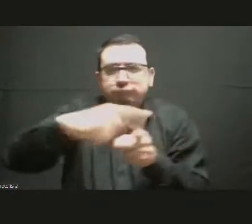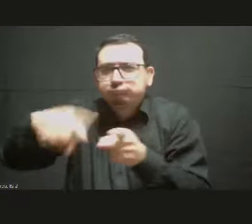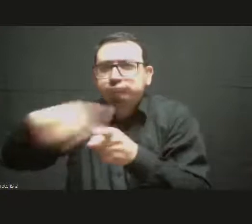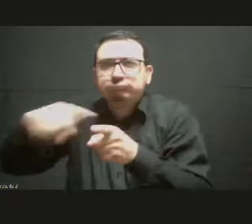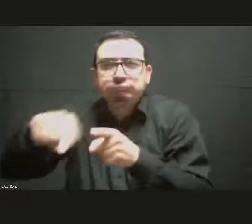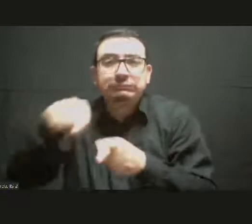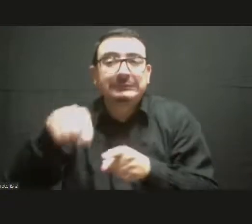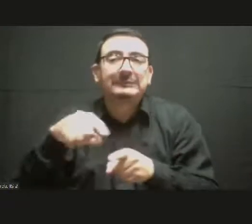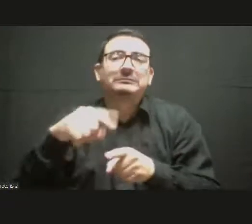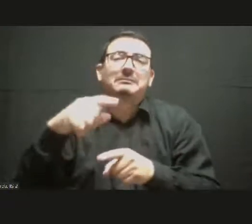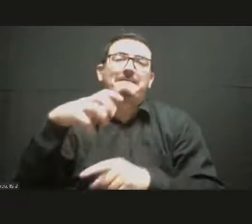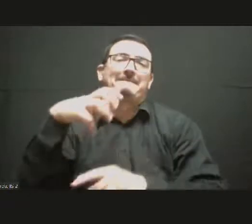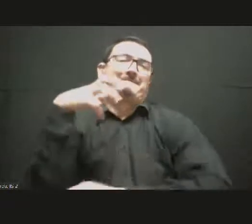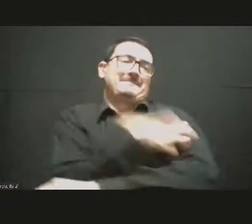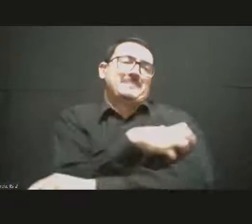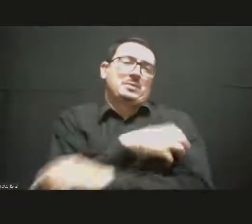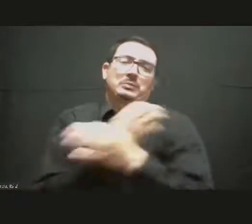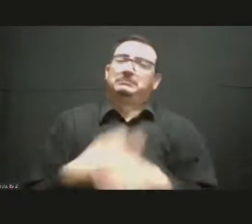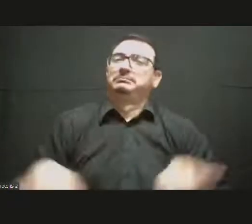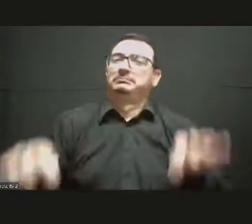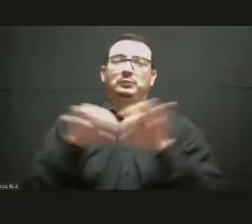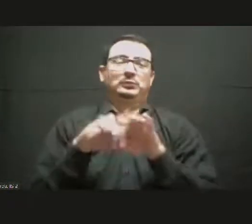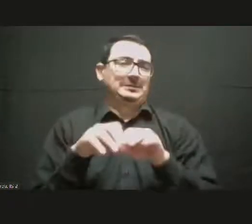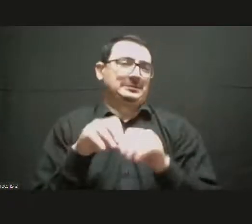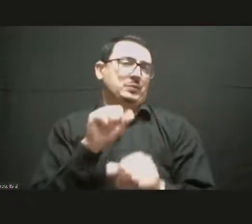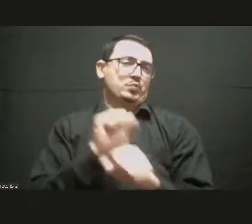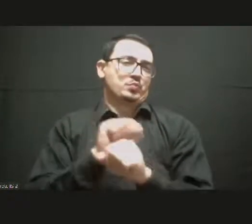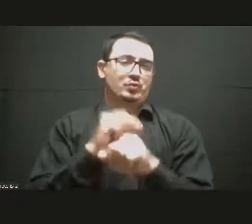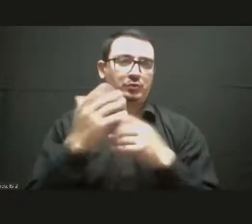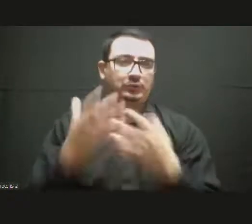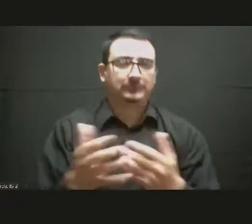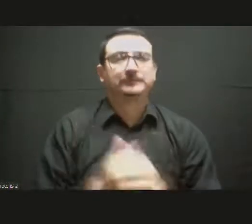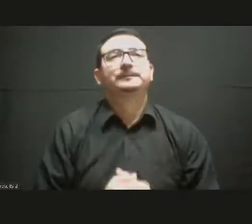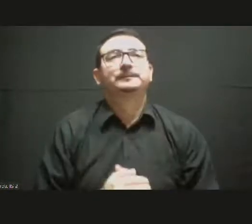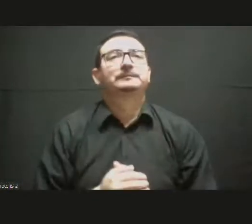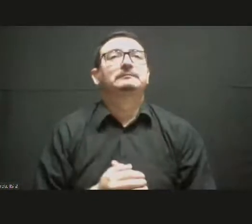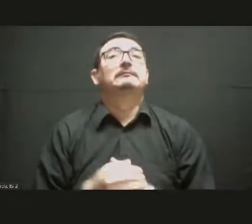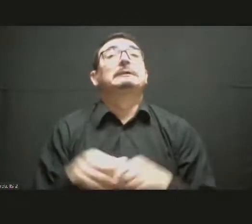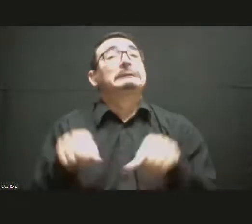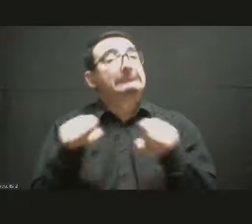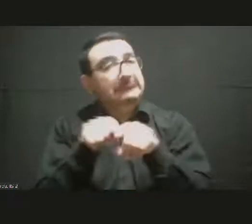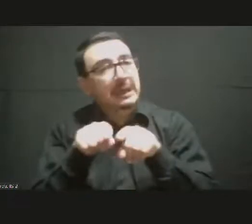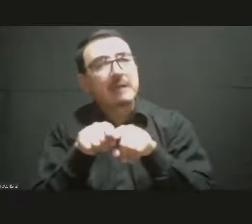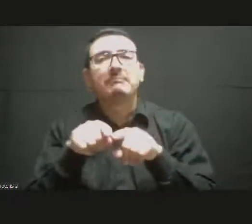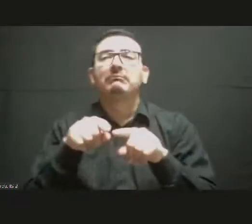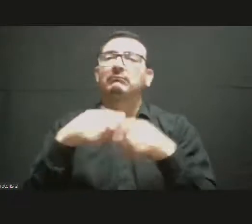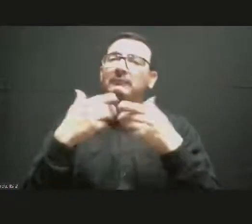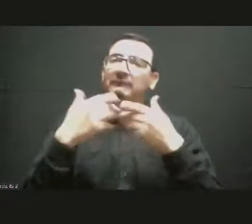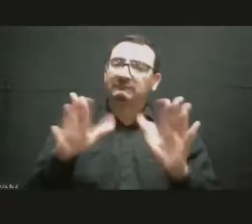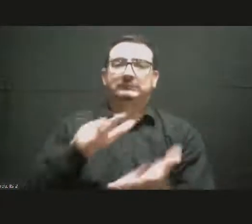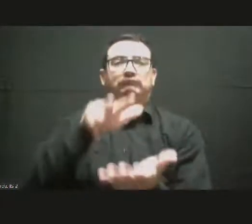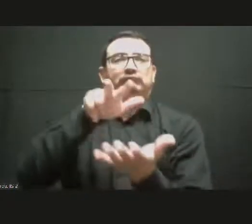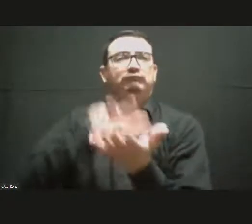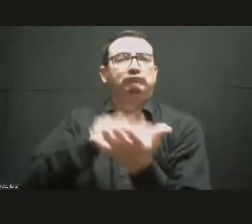the formalization of the sector, that's actually also another big challenge. During Corona, we actually